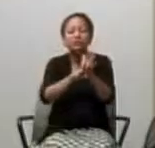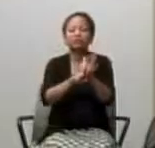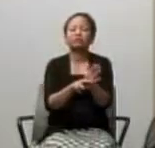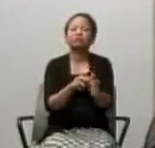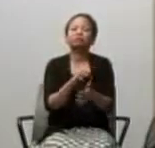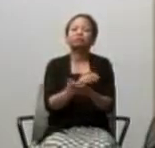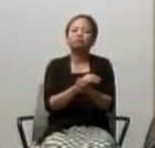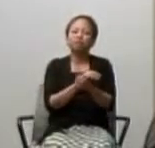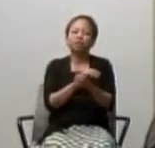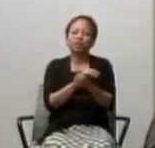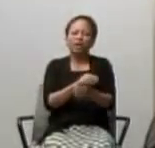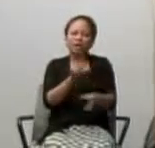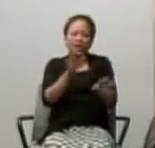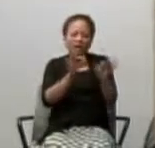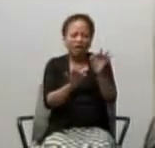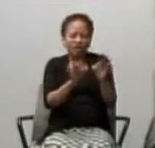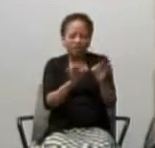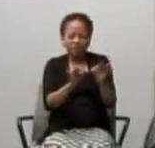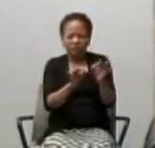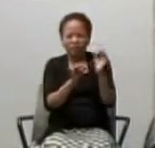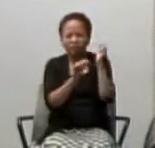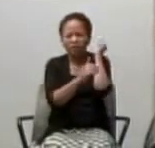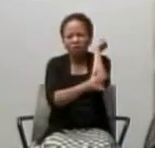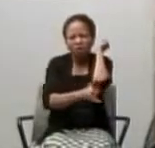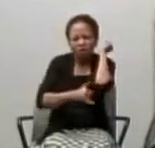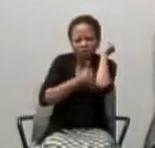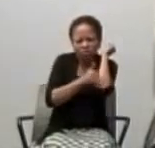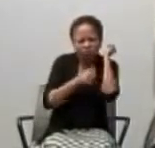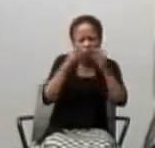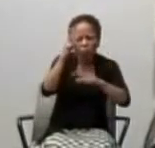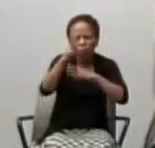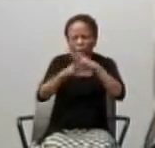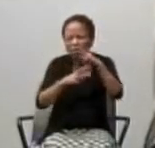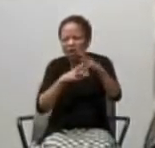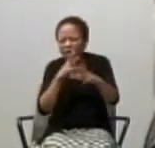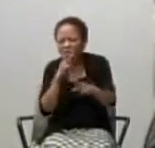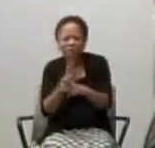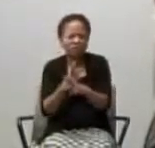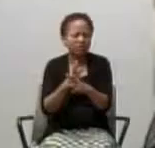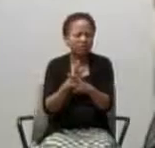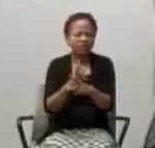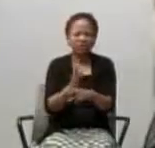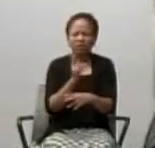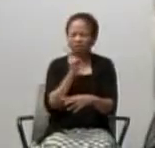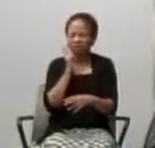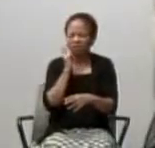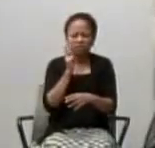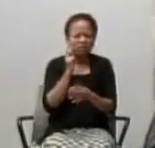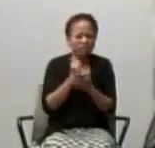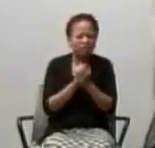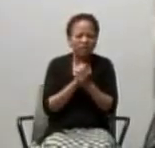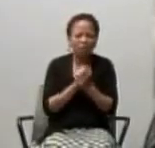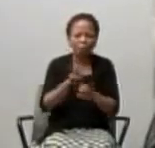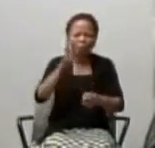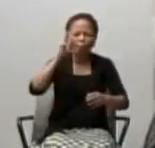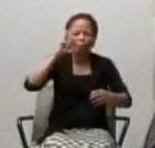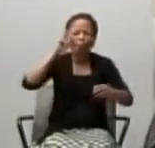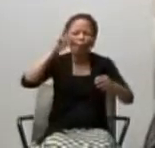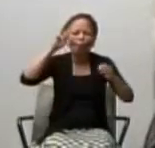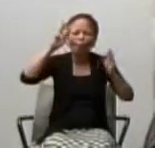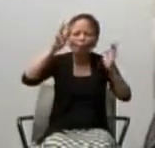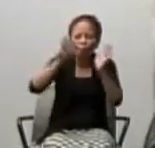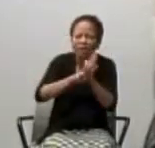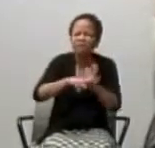can see through the Christian community and people of faith, witnesses of the